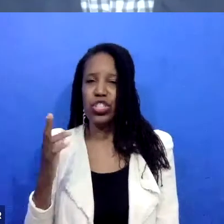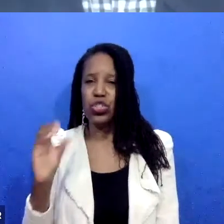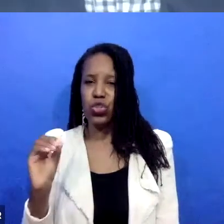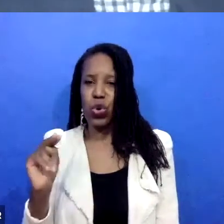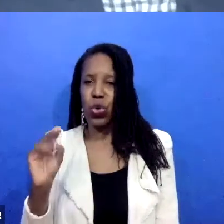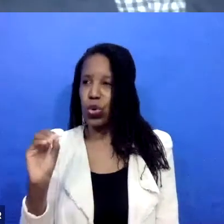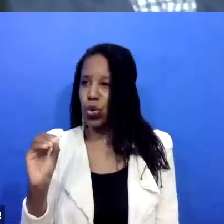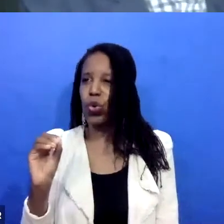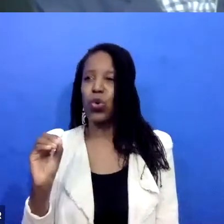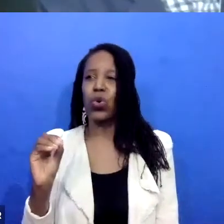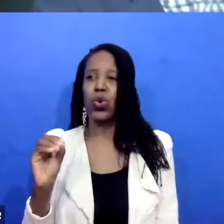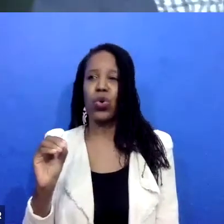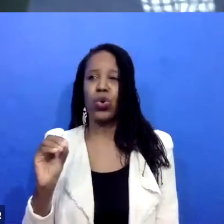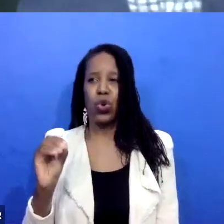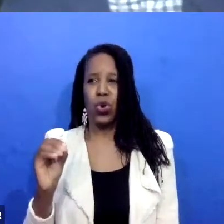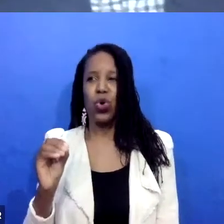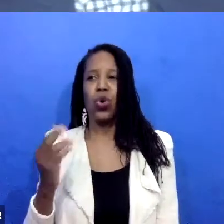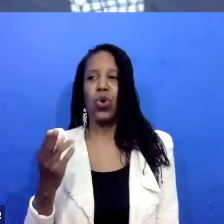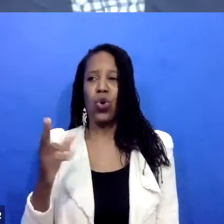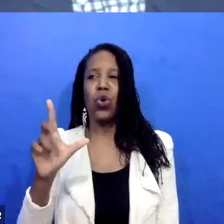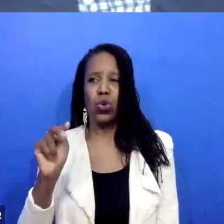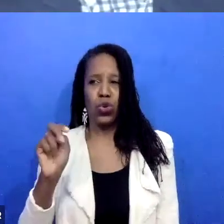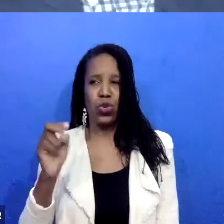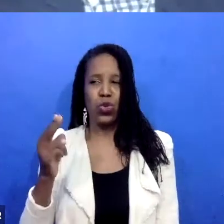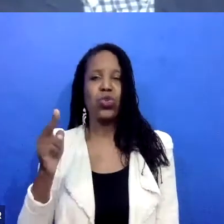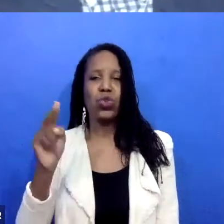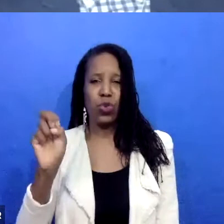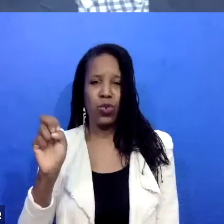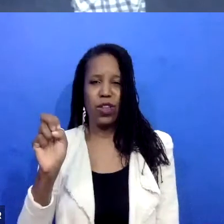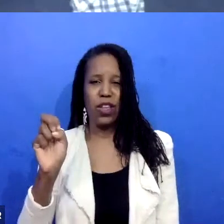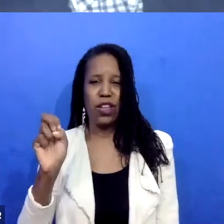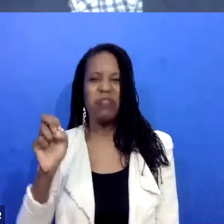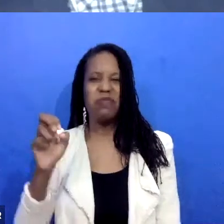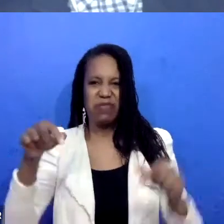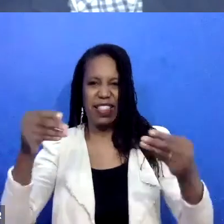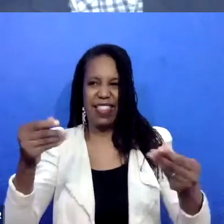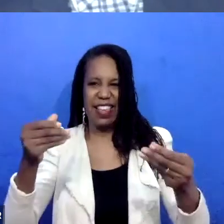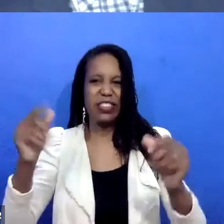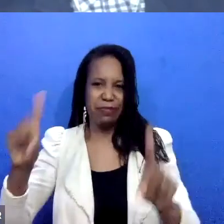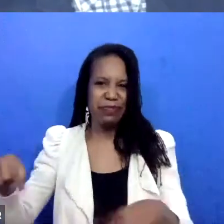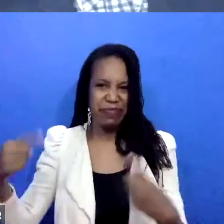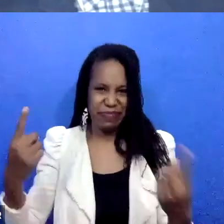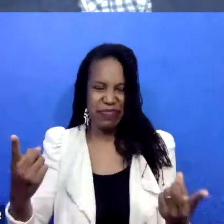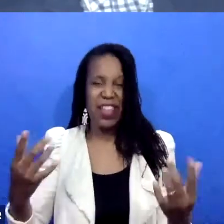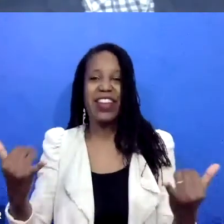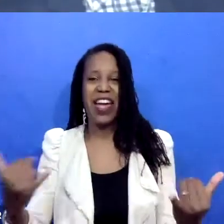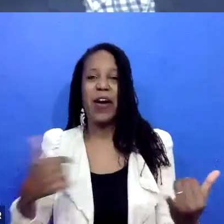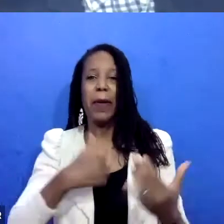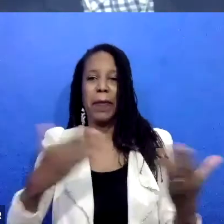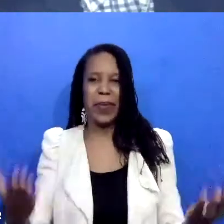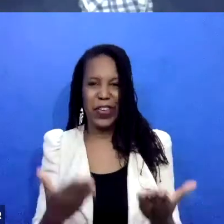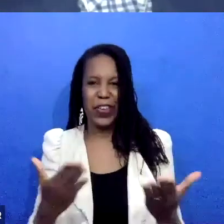I just wanted to start with naming that. And so, my name is Sujatha Balaga. And a brief introduction,